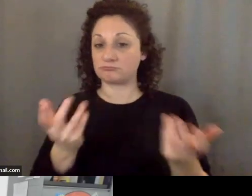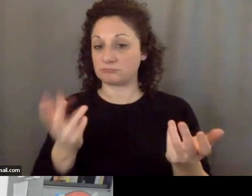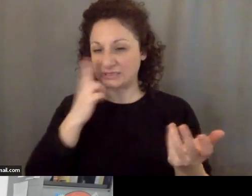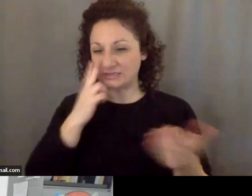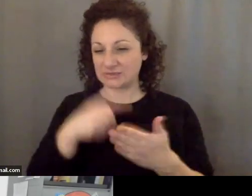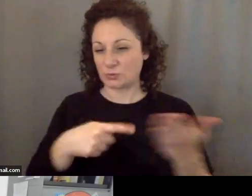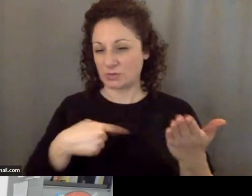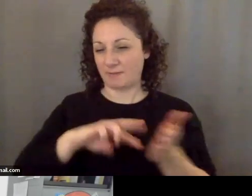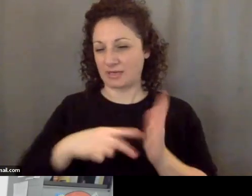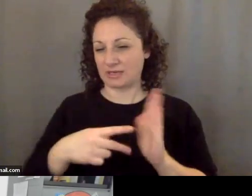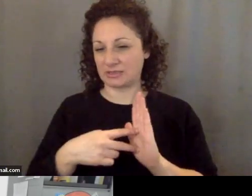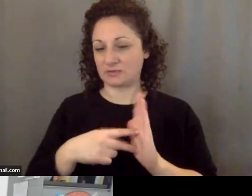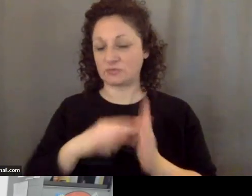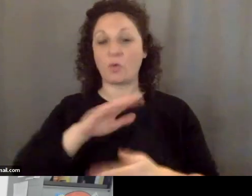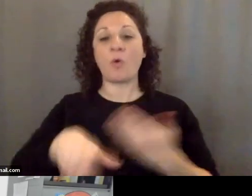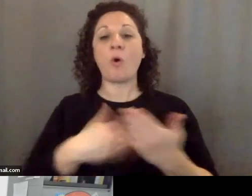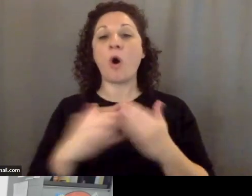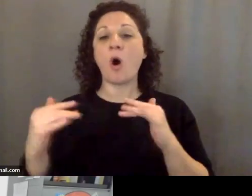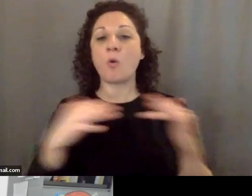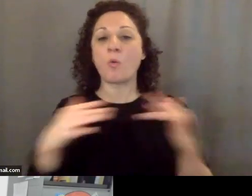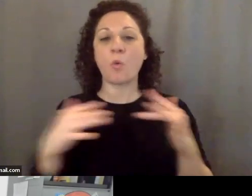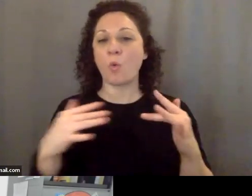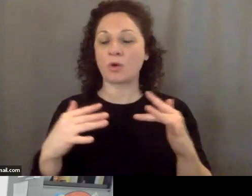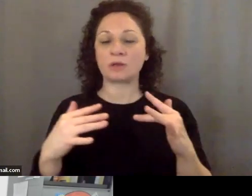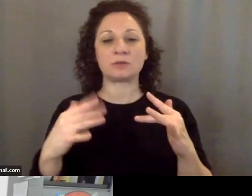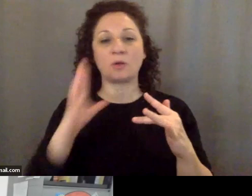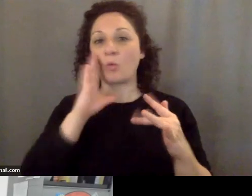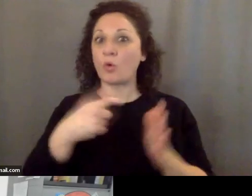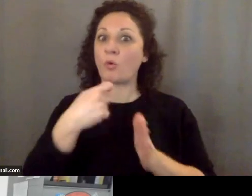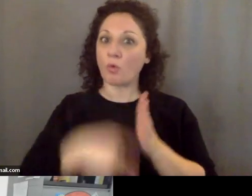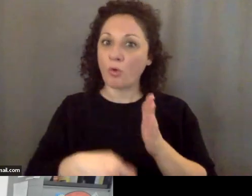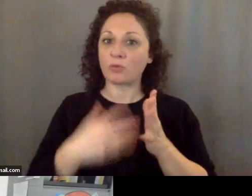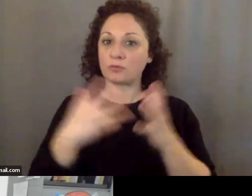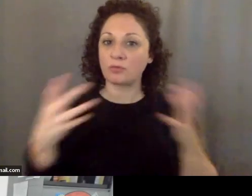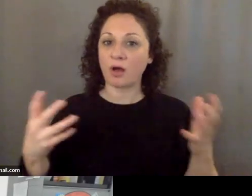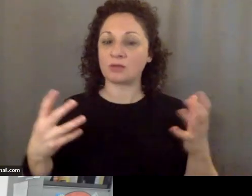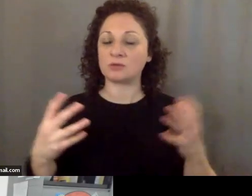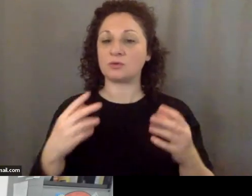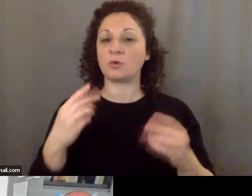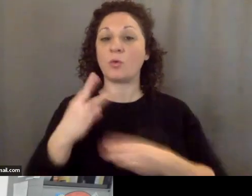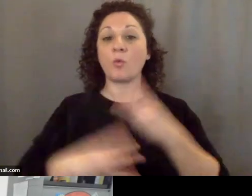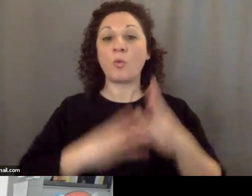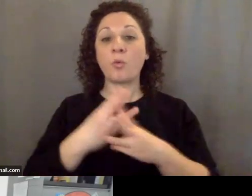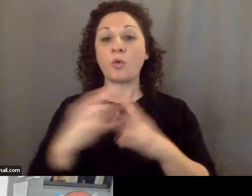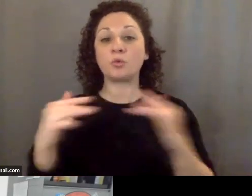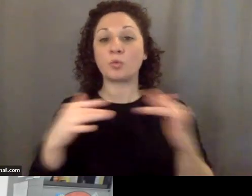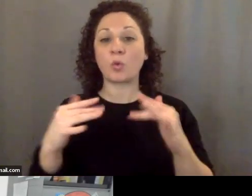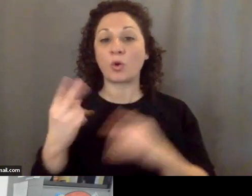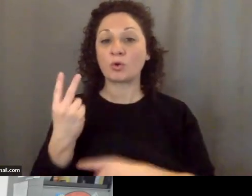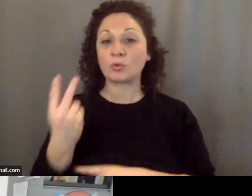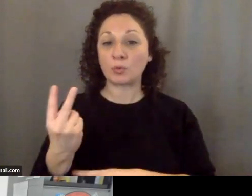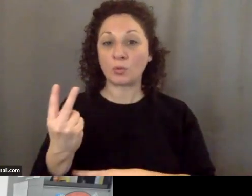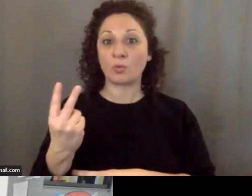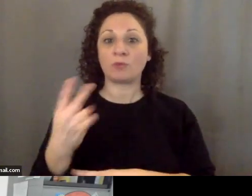so all wars are costly world war two was extremely costly the United States won